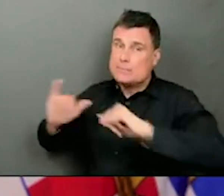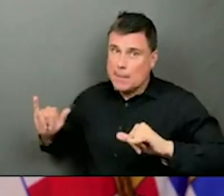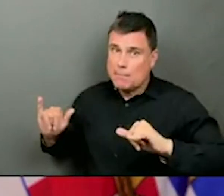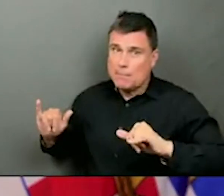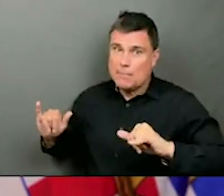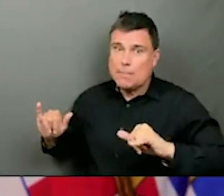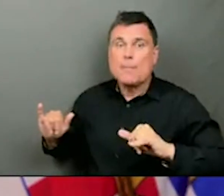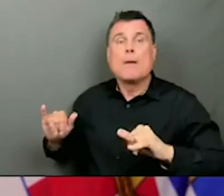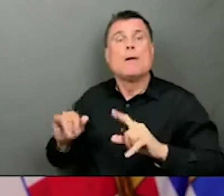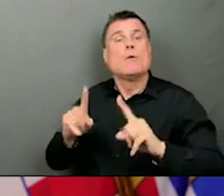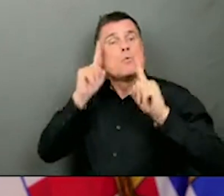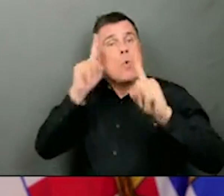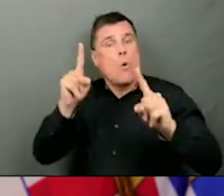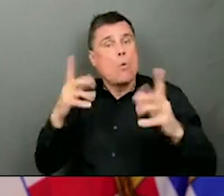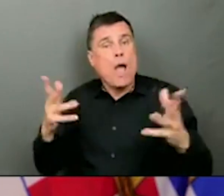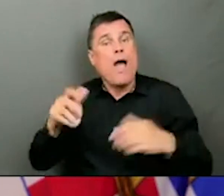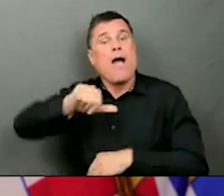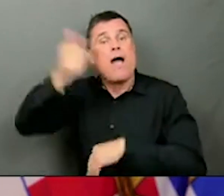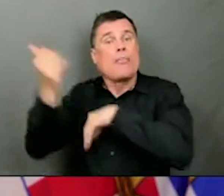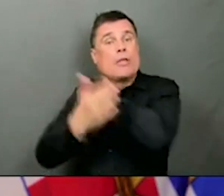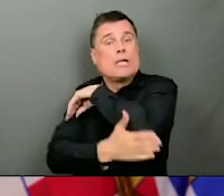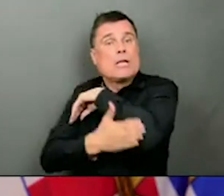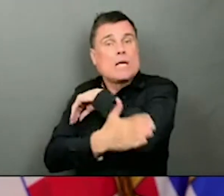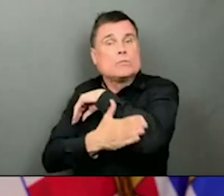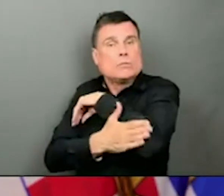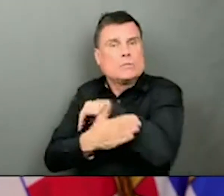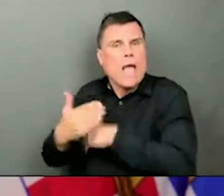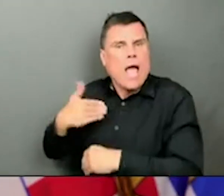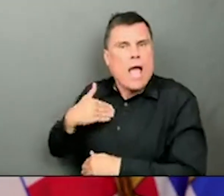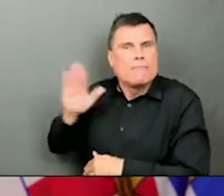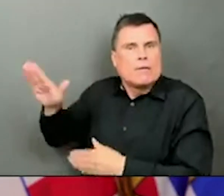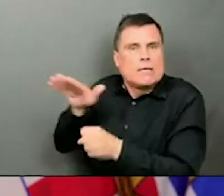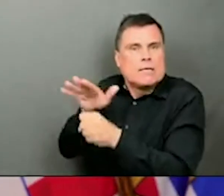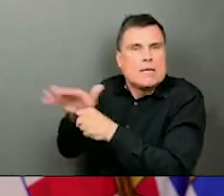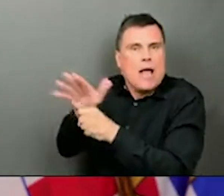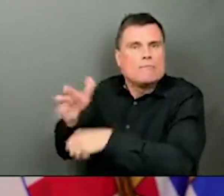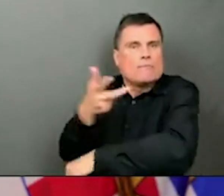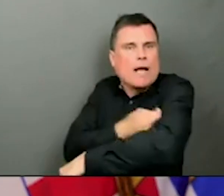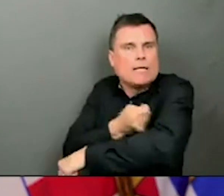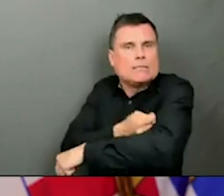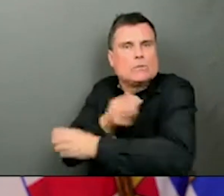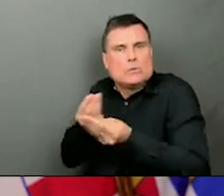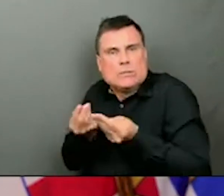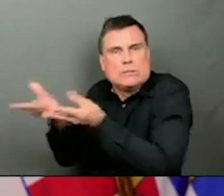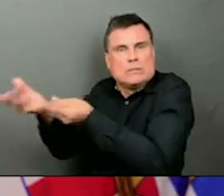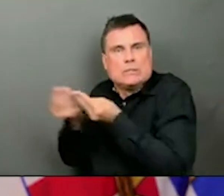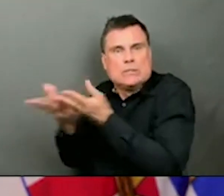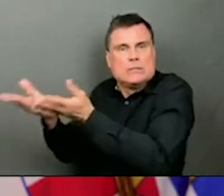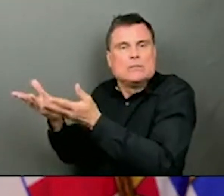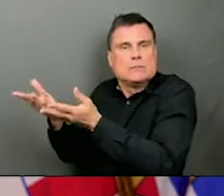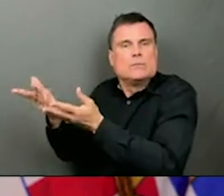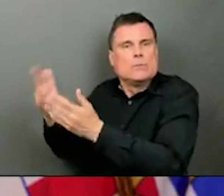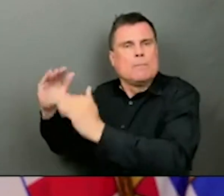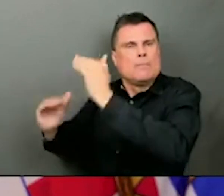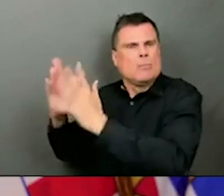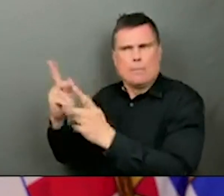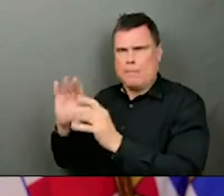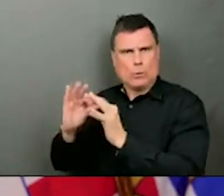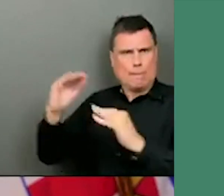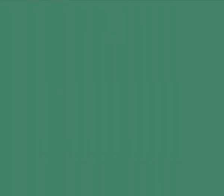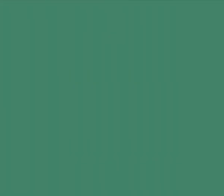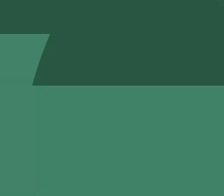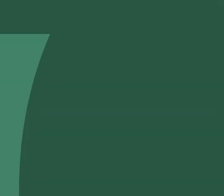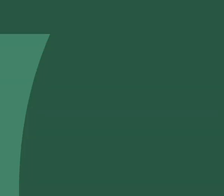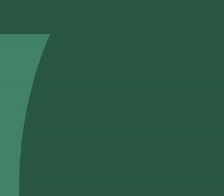we are not safe until we're all safe. And that includes providing as much vaccine as we can to countries